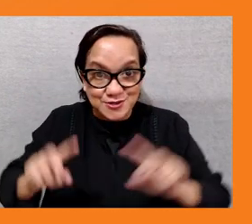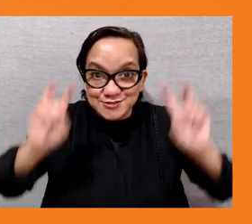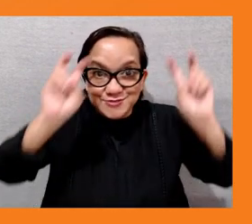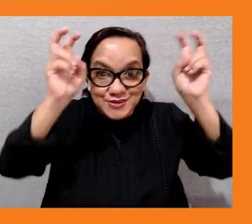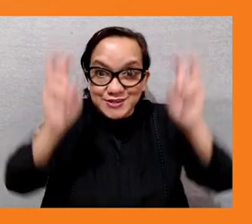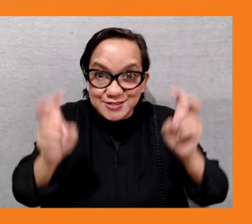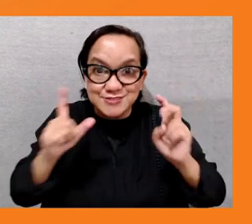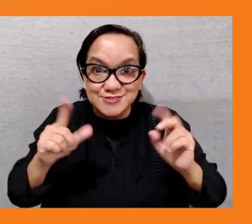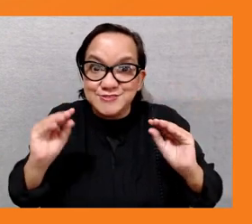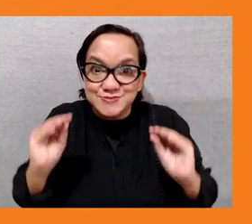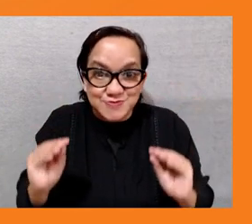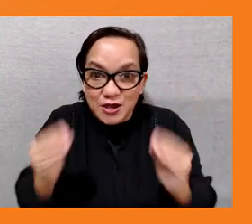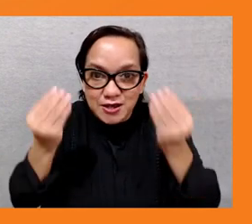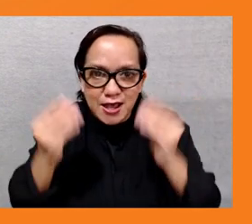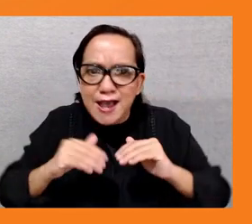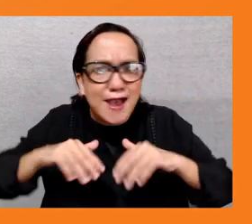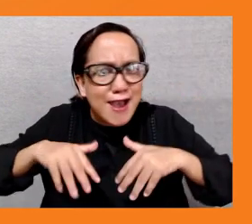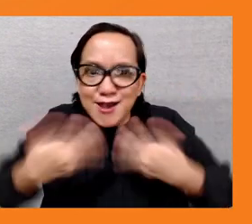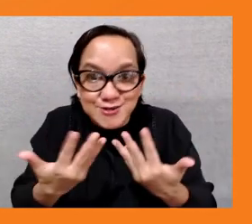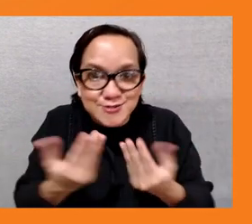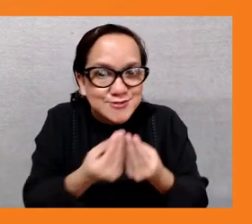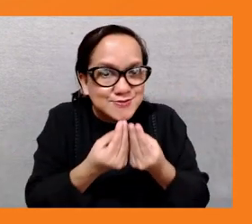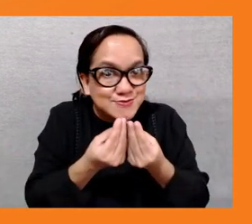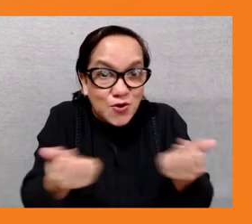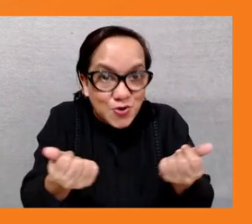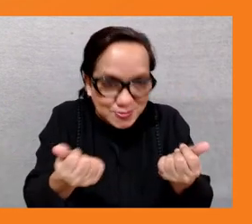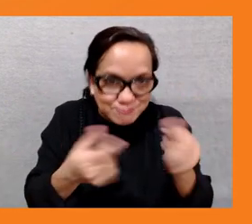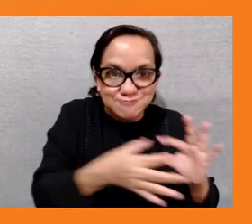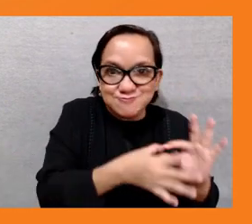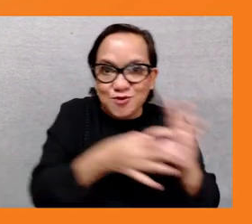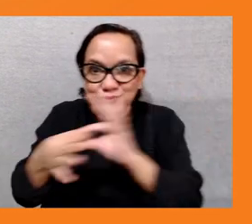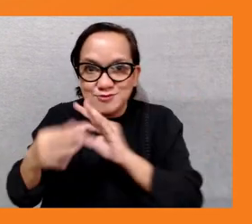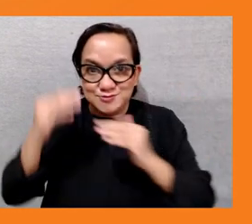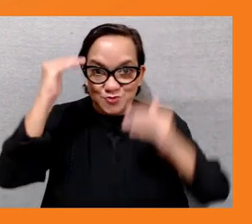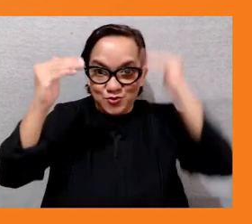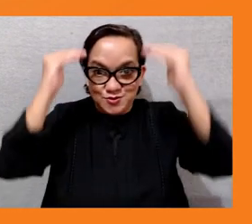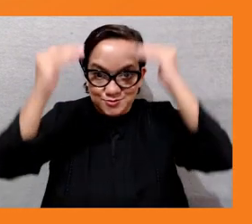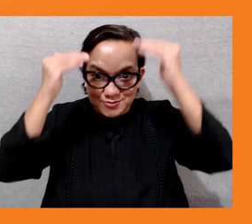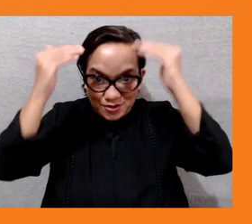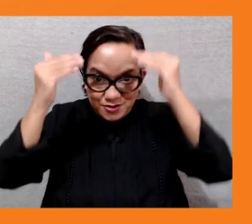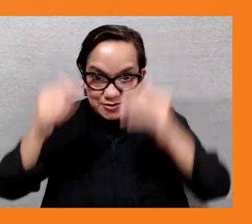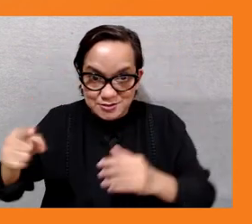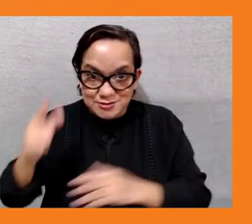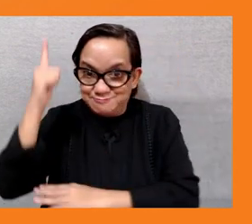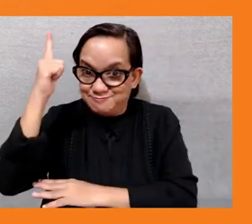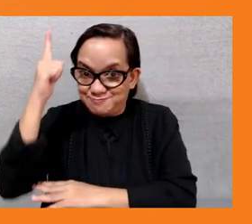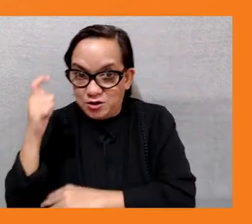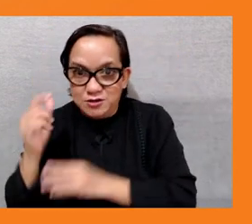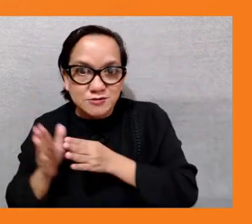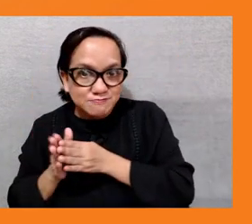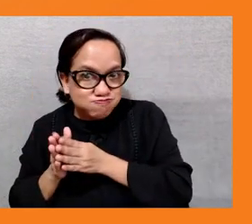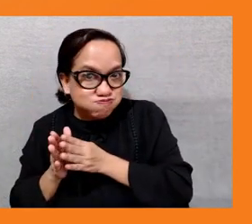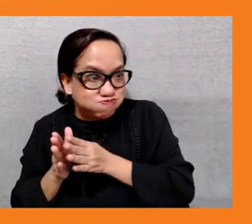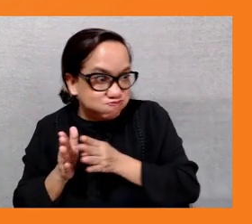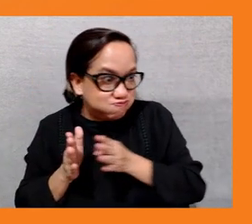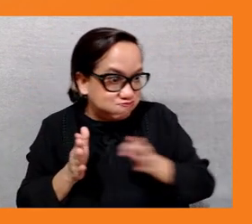and involving them throughout the project cycles so that they're able to also provide significant input into the project